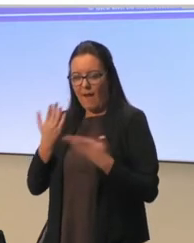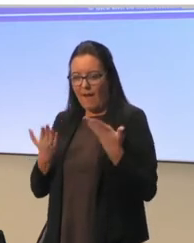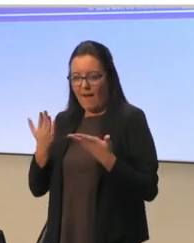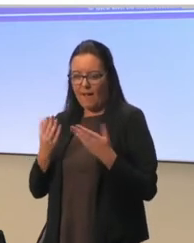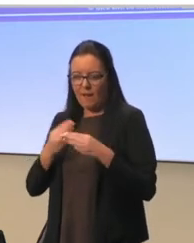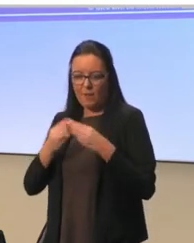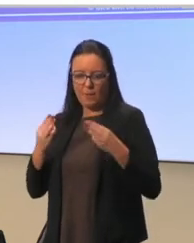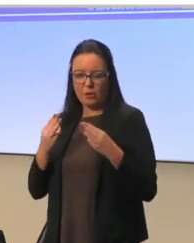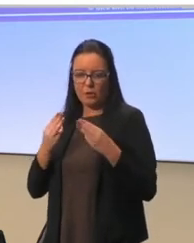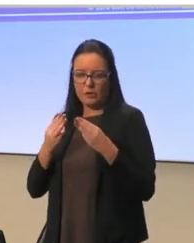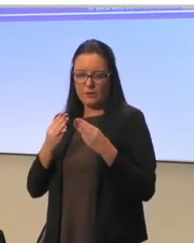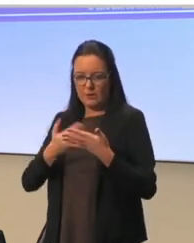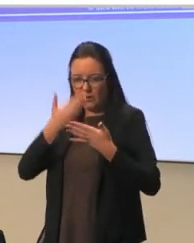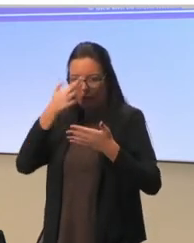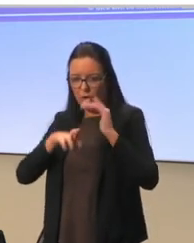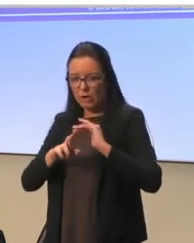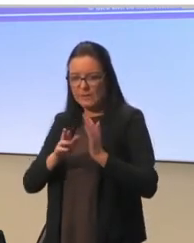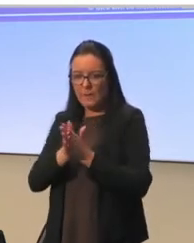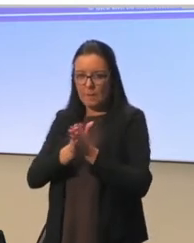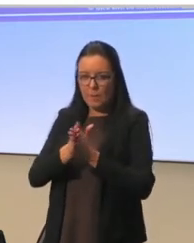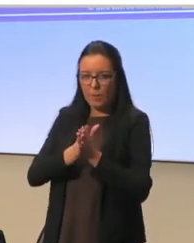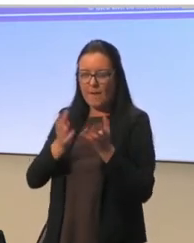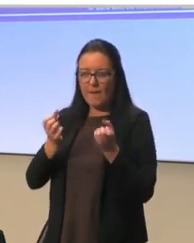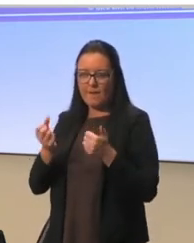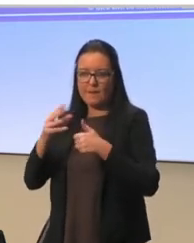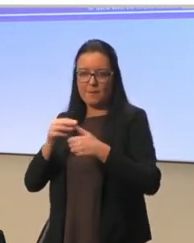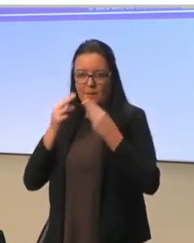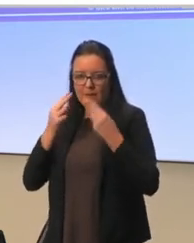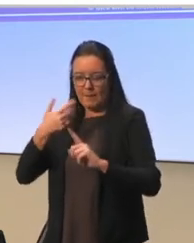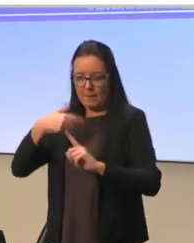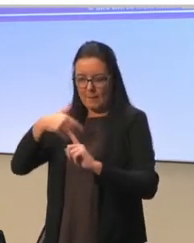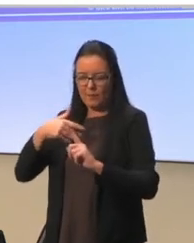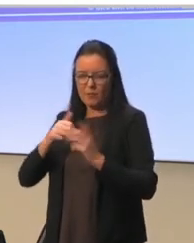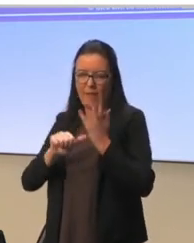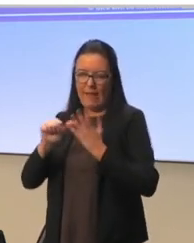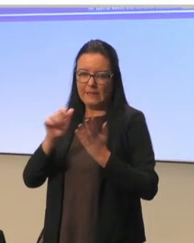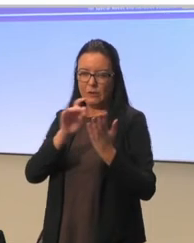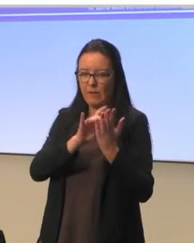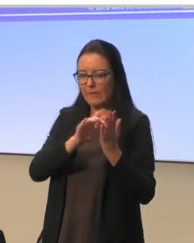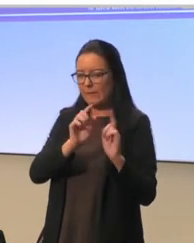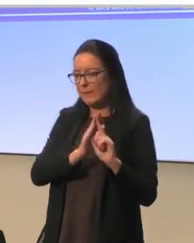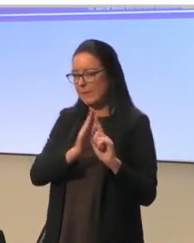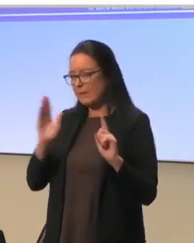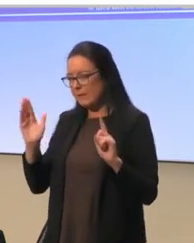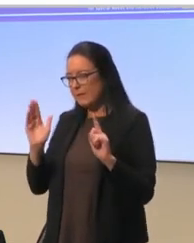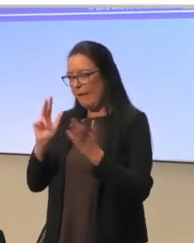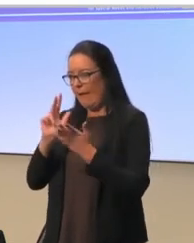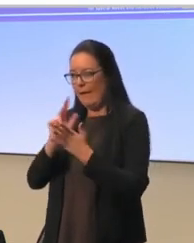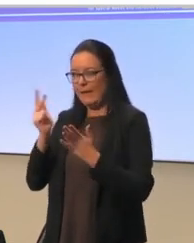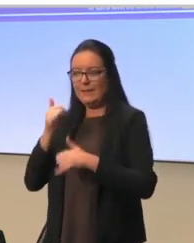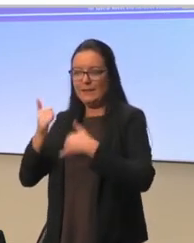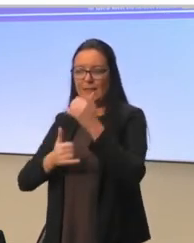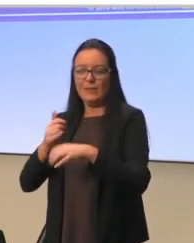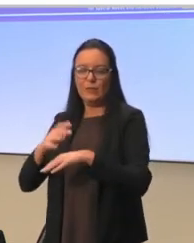They were learners with a special needs background. They were aged between 15 and 18. And